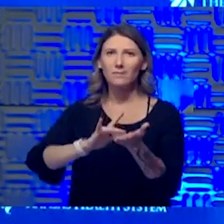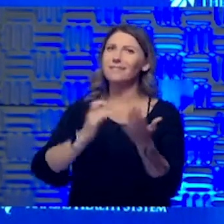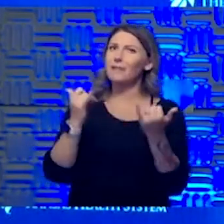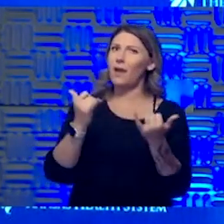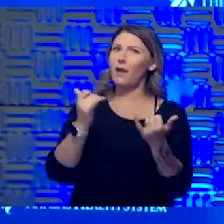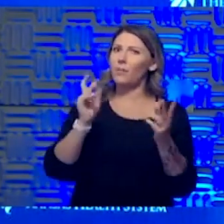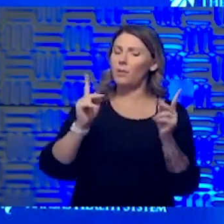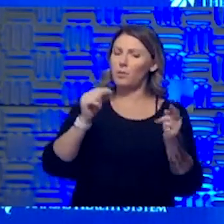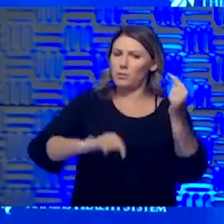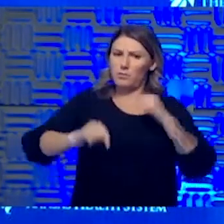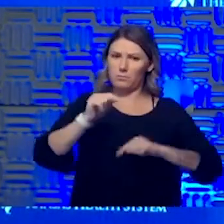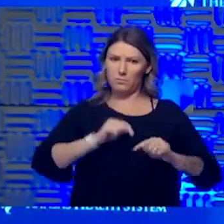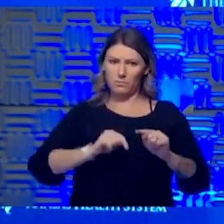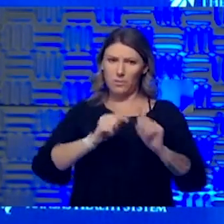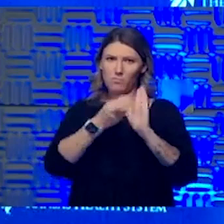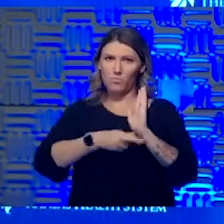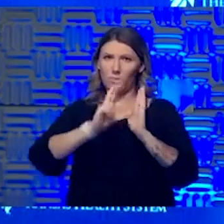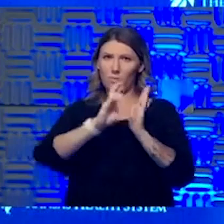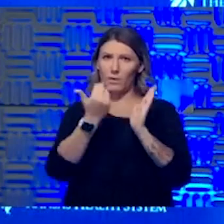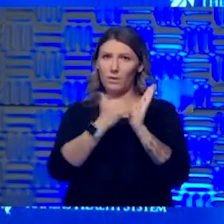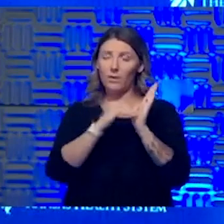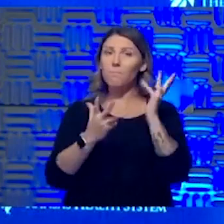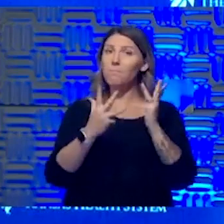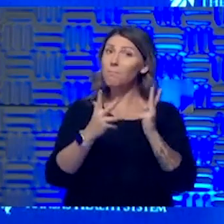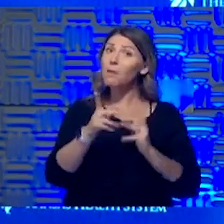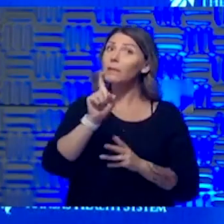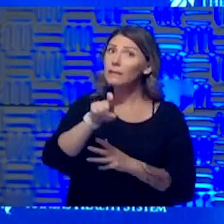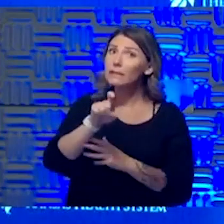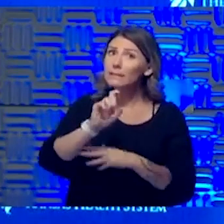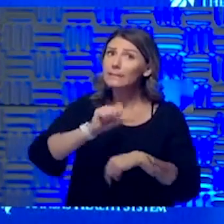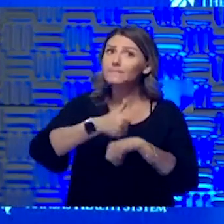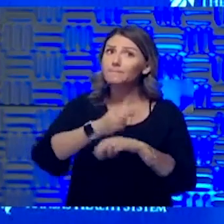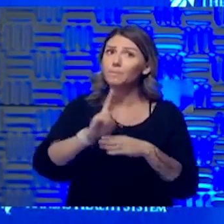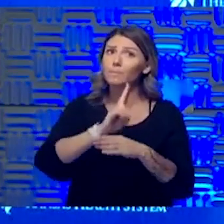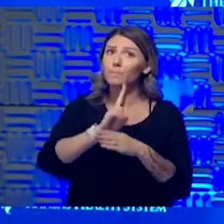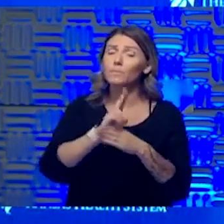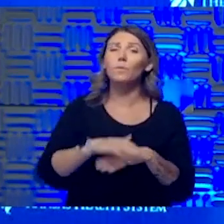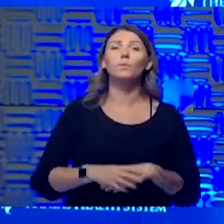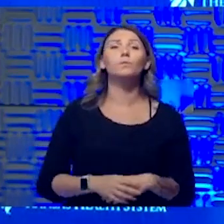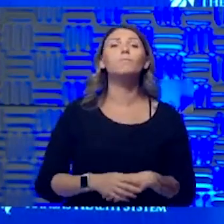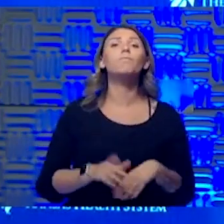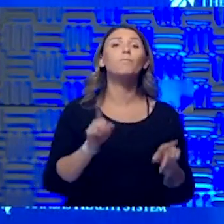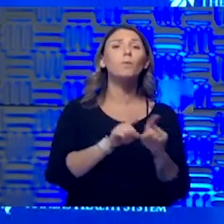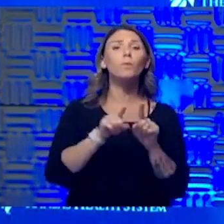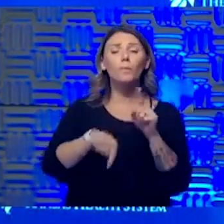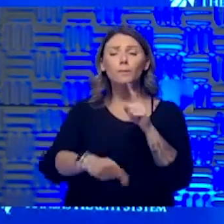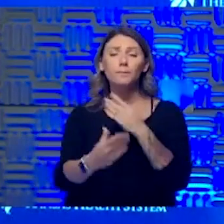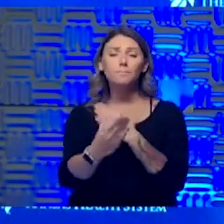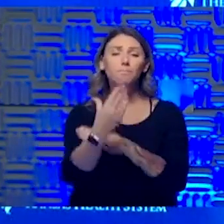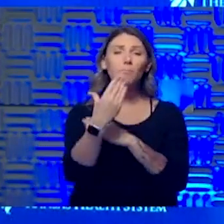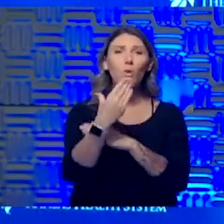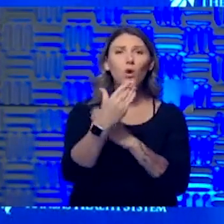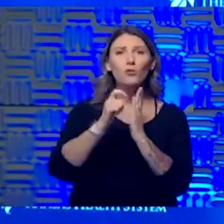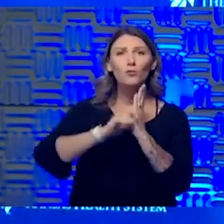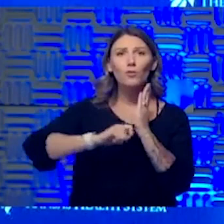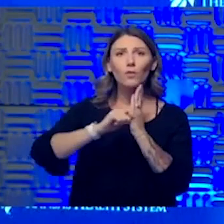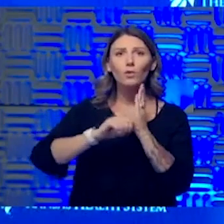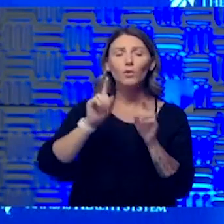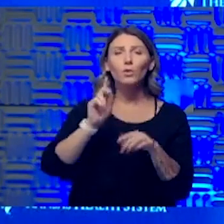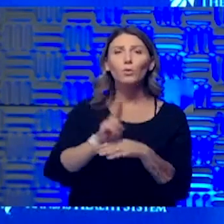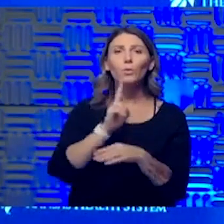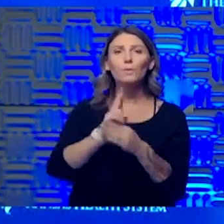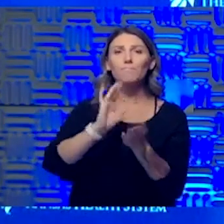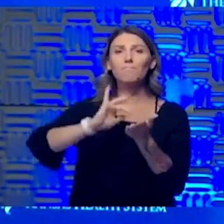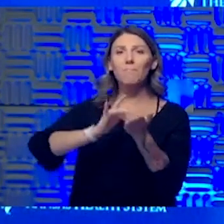cases where we need to do that. And finally, um, this new, there was a, even an article this morning about using remdesivir in combination